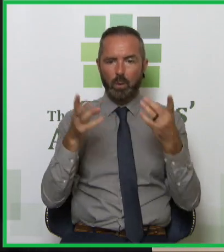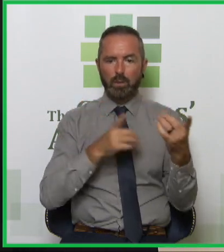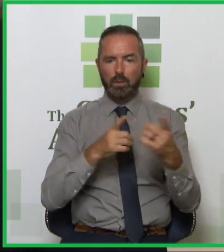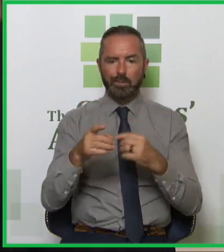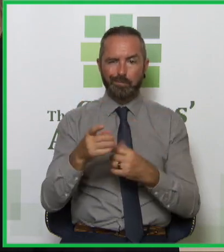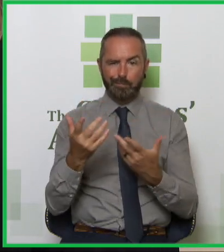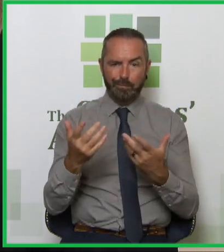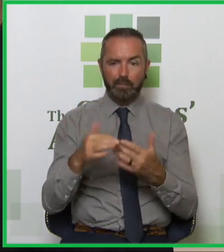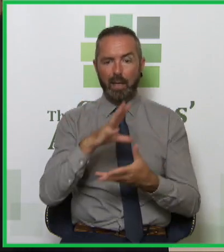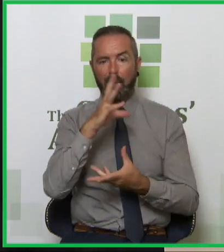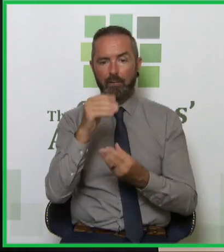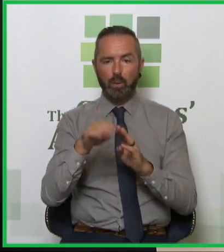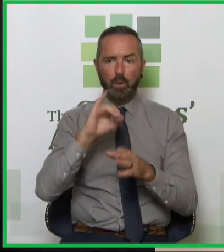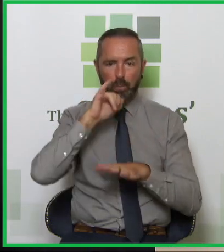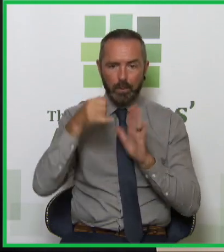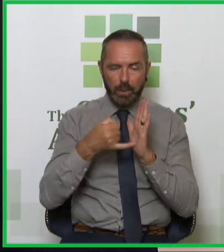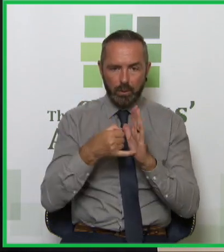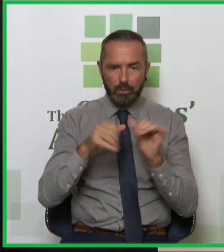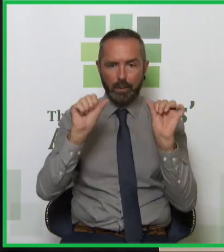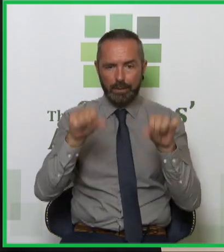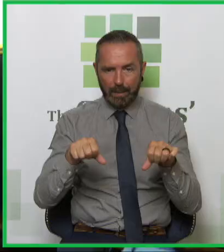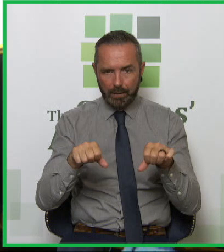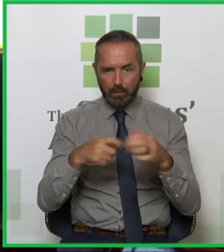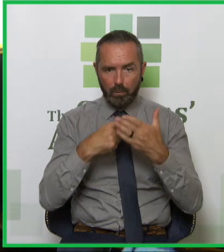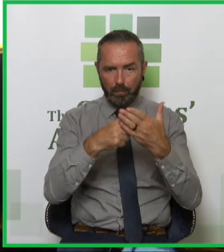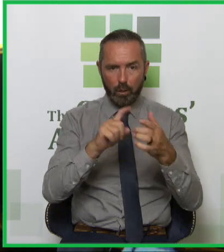obviously is with consent, do they want an onward referral, and to where.